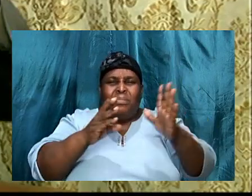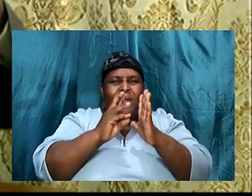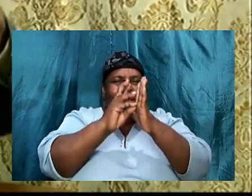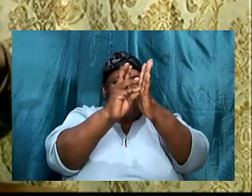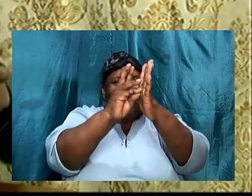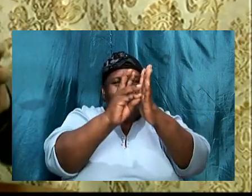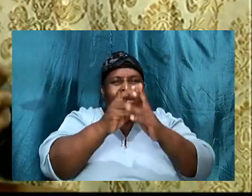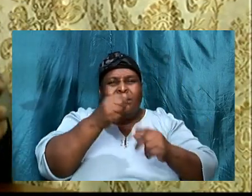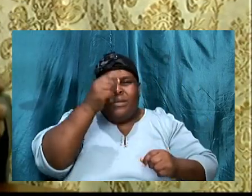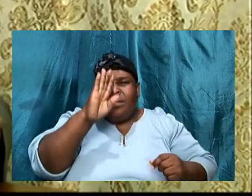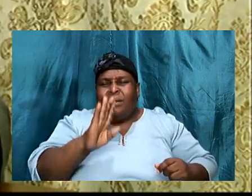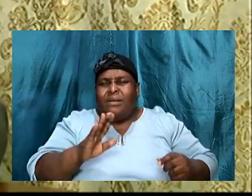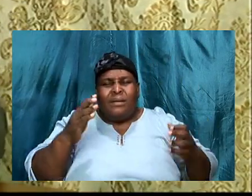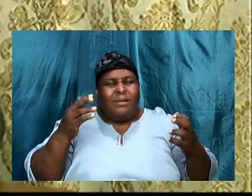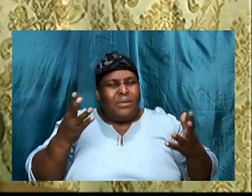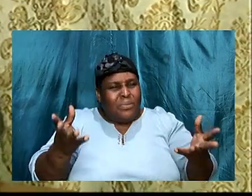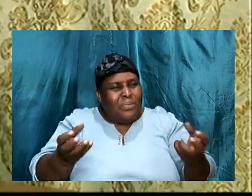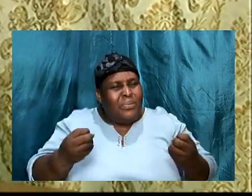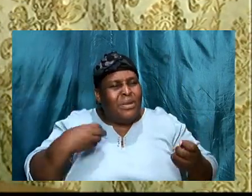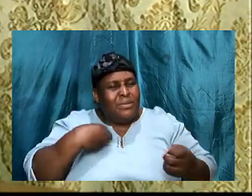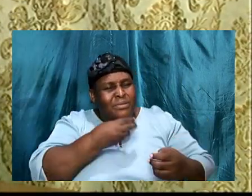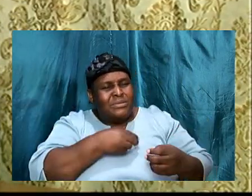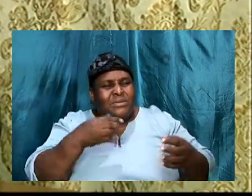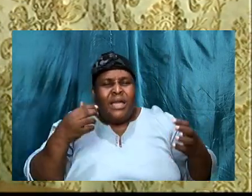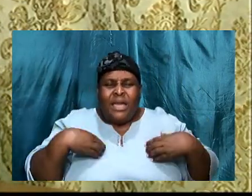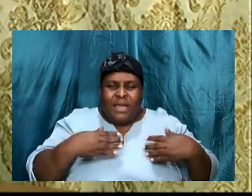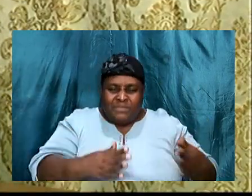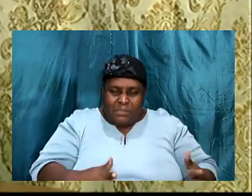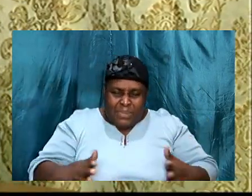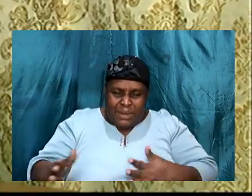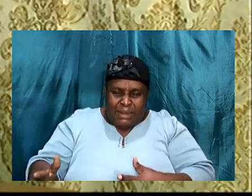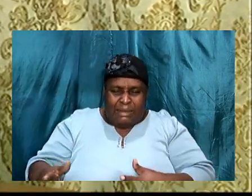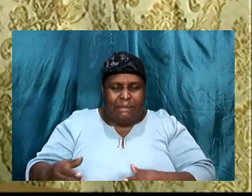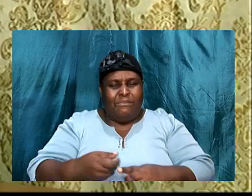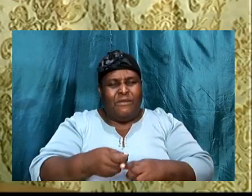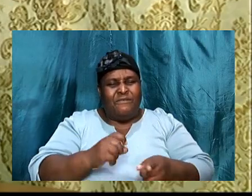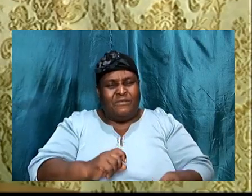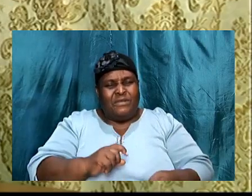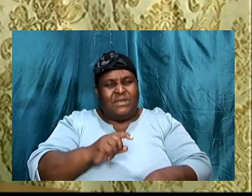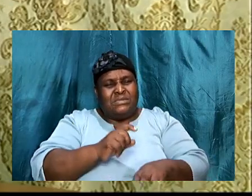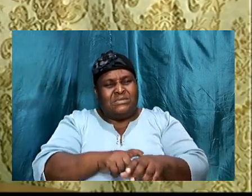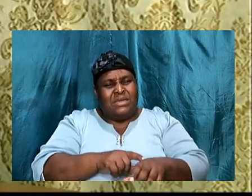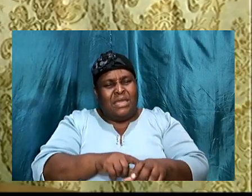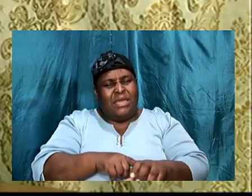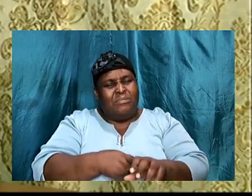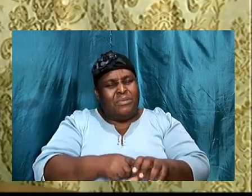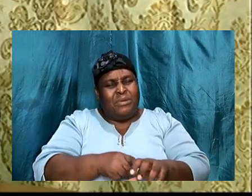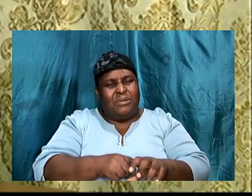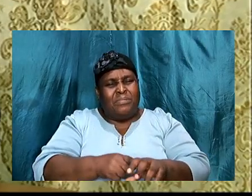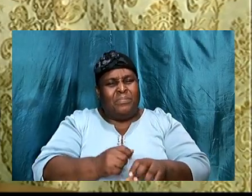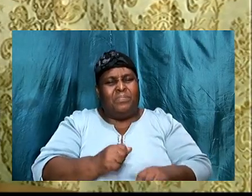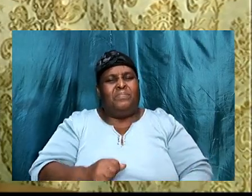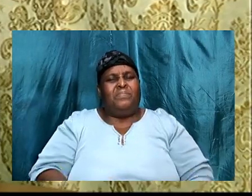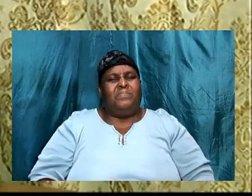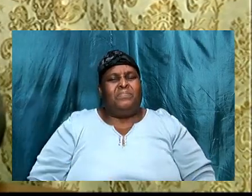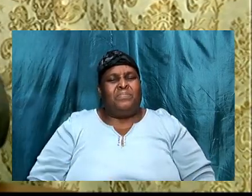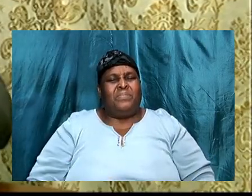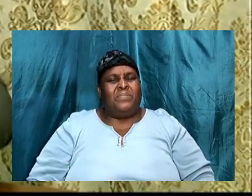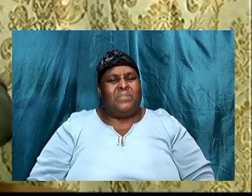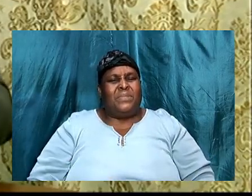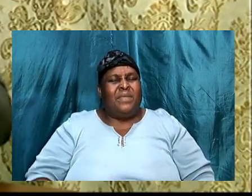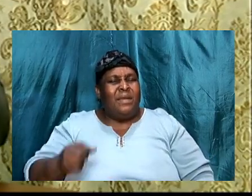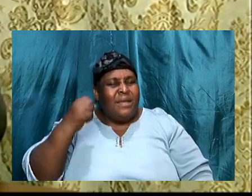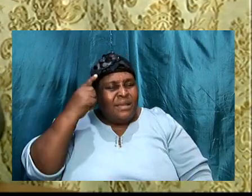having this plan for us, from before time began, he wants us to walk, in his will. The key to understanding, the